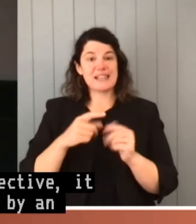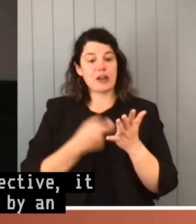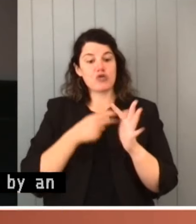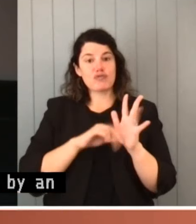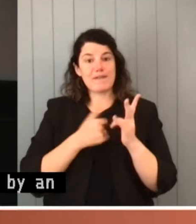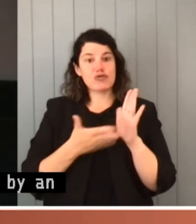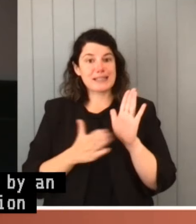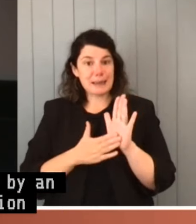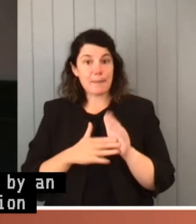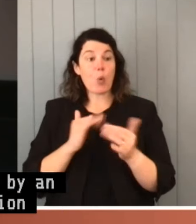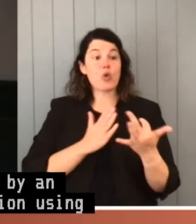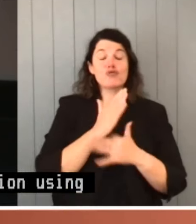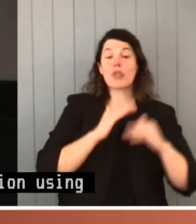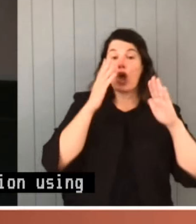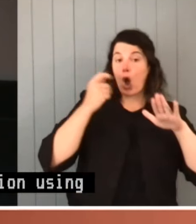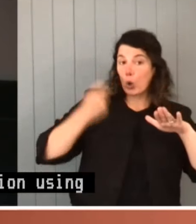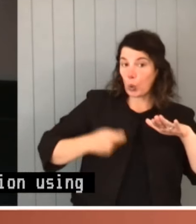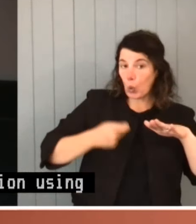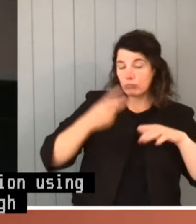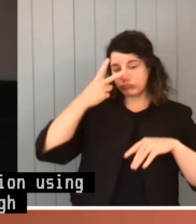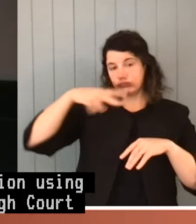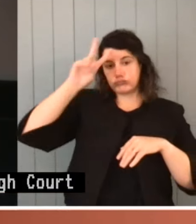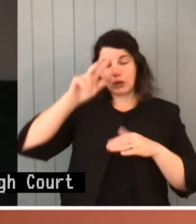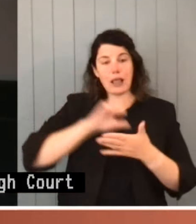the High Court deciding to change its mind in a later case.